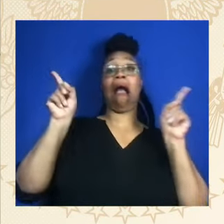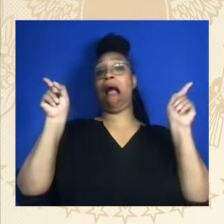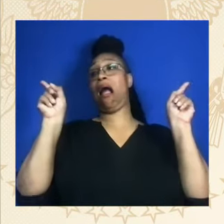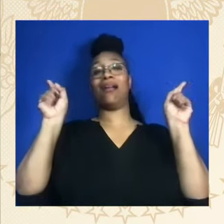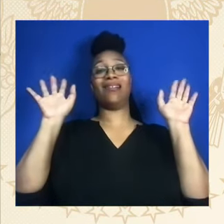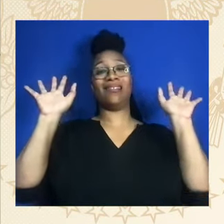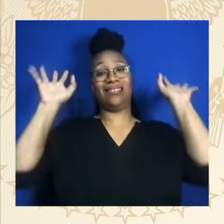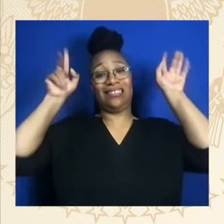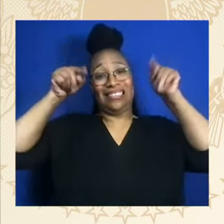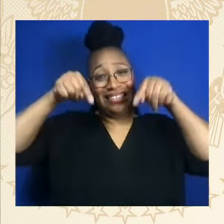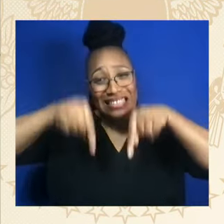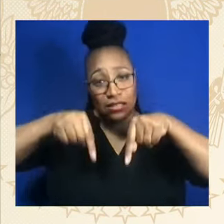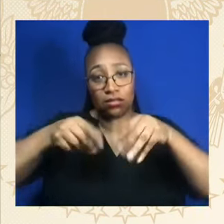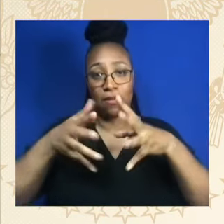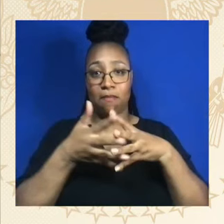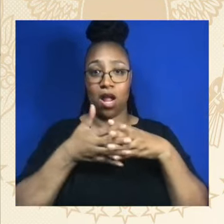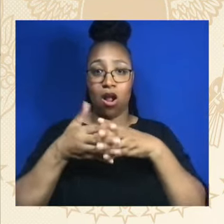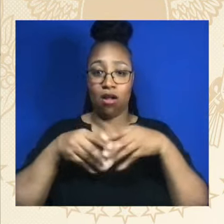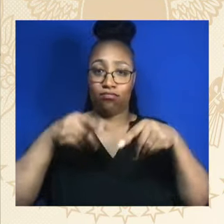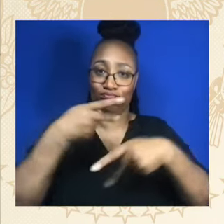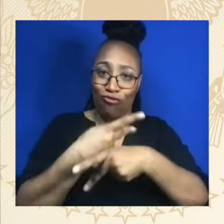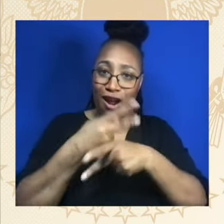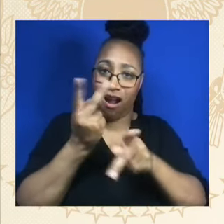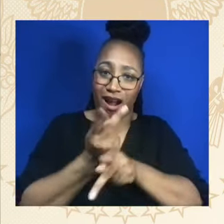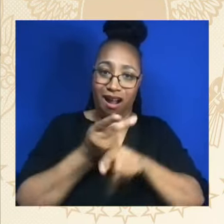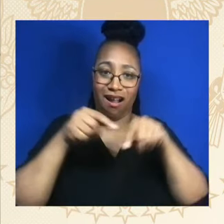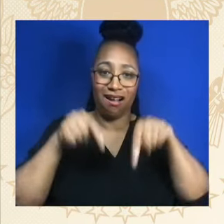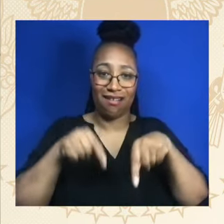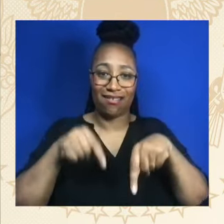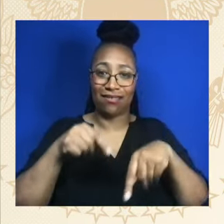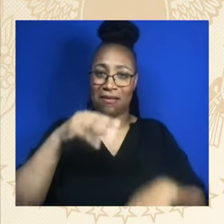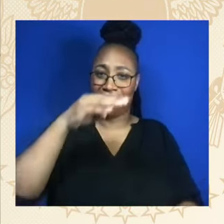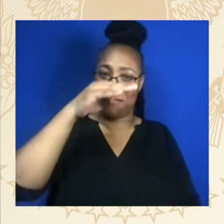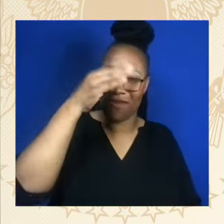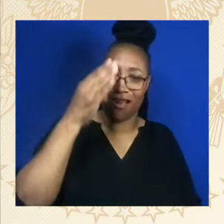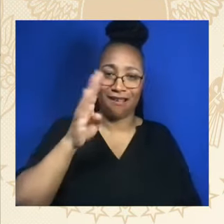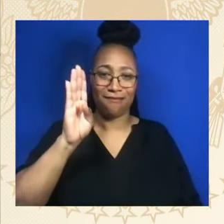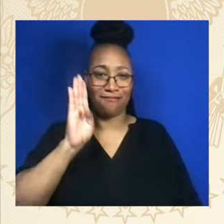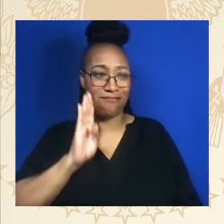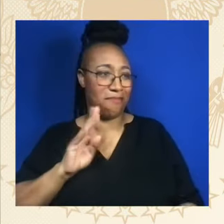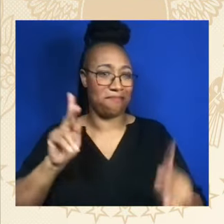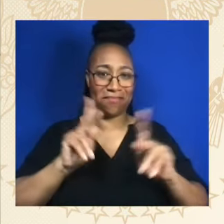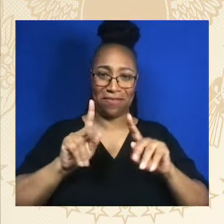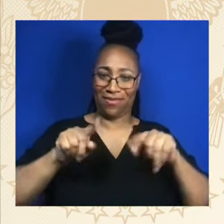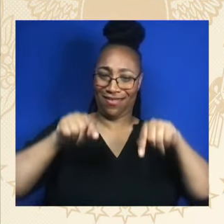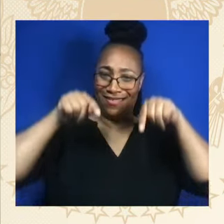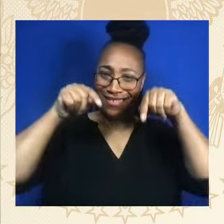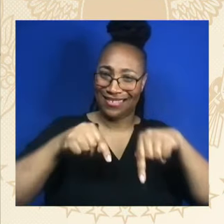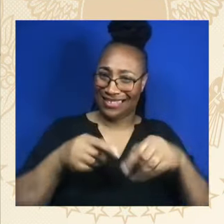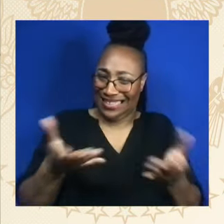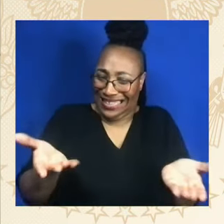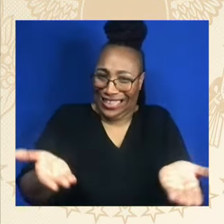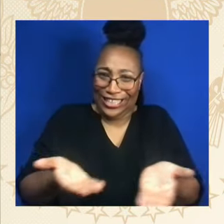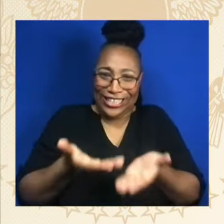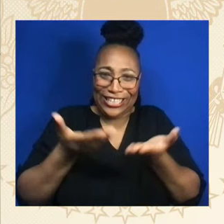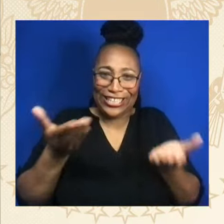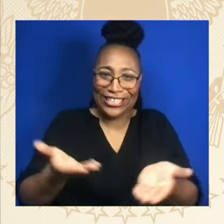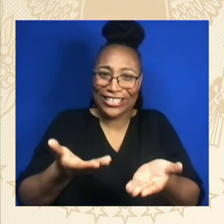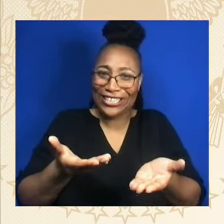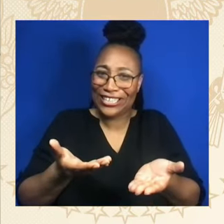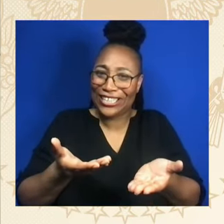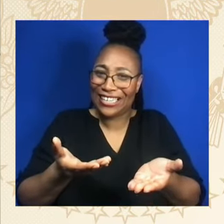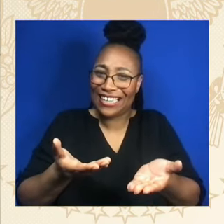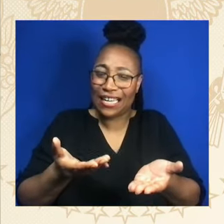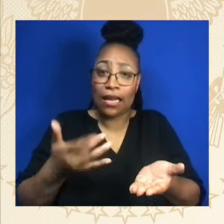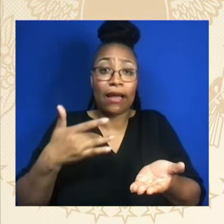businesses and other underserved communities have been historically underrepresented in such federal contracts. I commit that by 2025, we're going